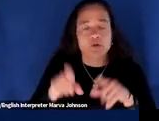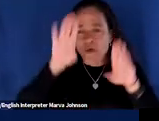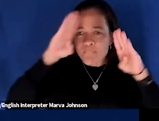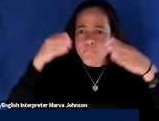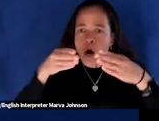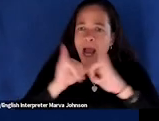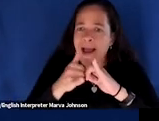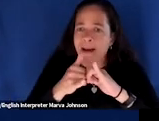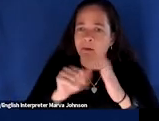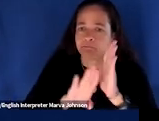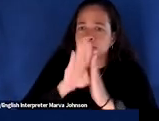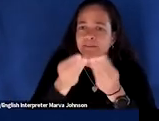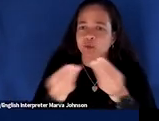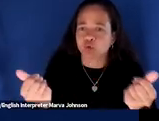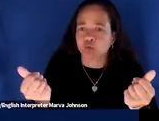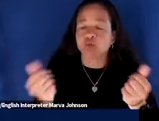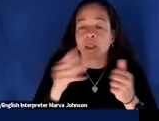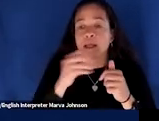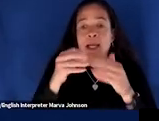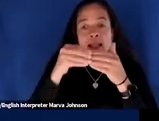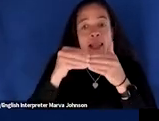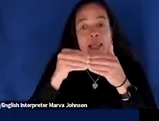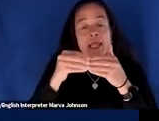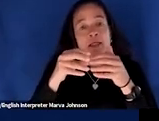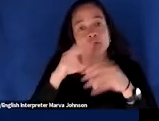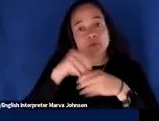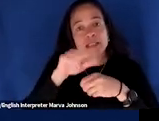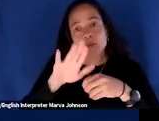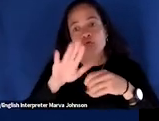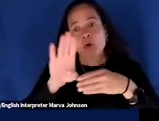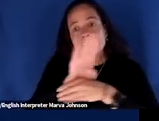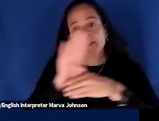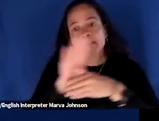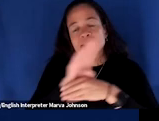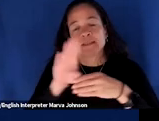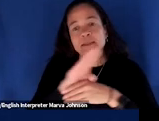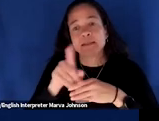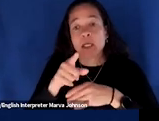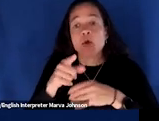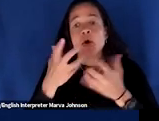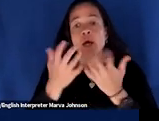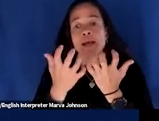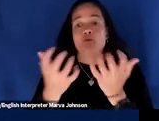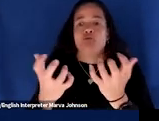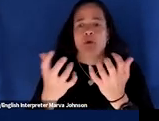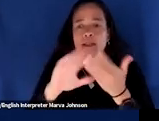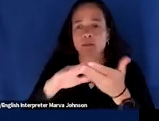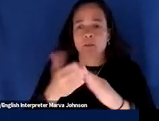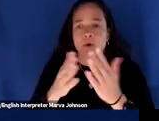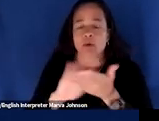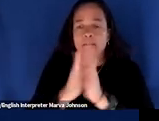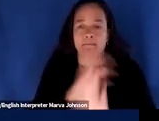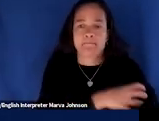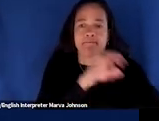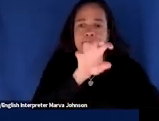as really leaders in your organization when it comes to empowering your audiences and your communities to take